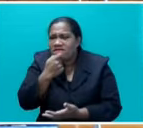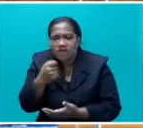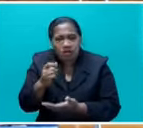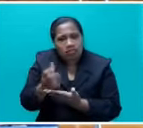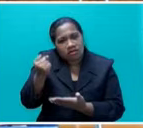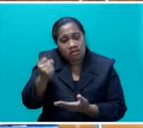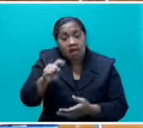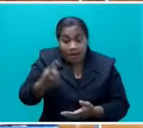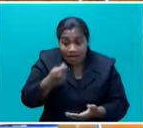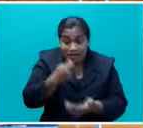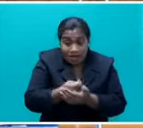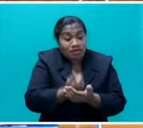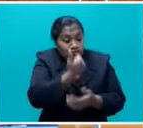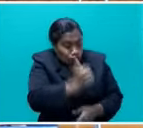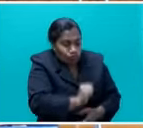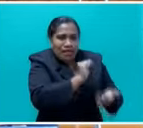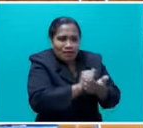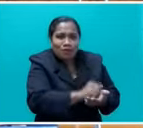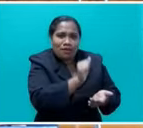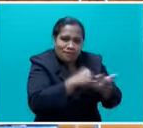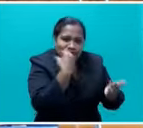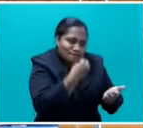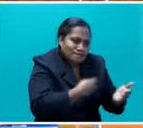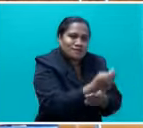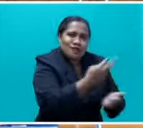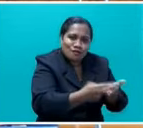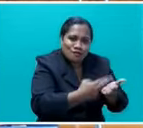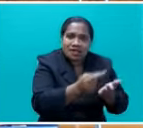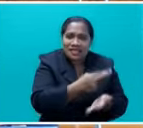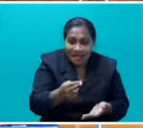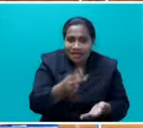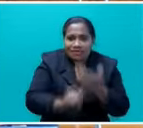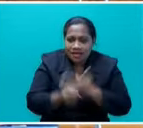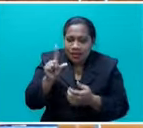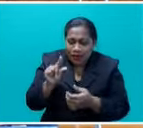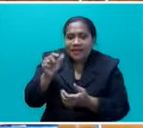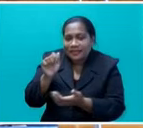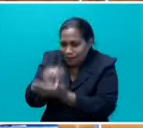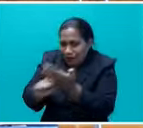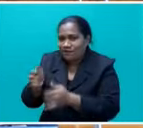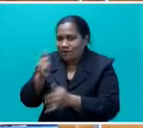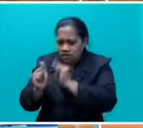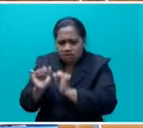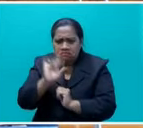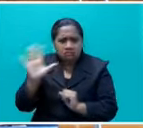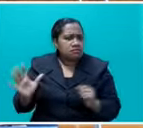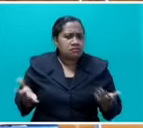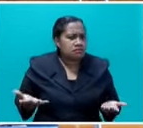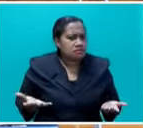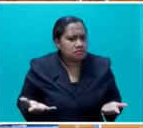the bulk of the money to good use. And that's what it's all about, Mr. Speaker. So, what this has done is also given a lot of people